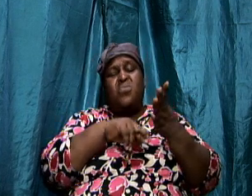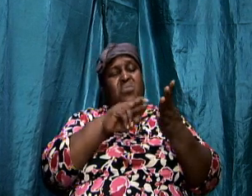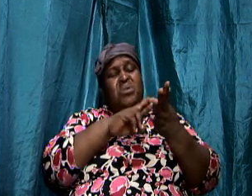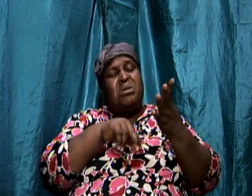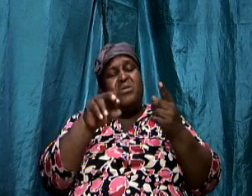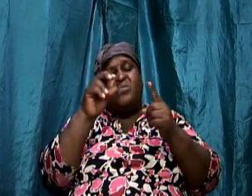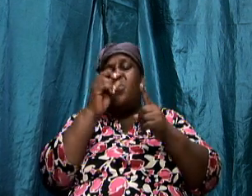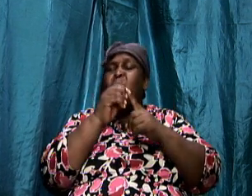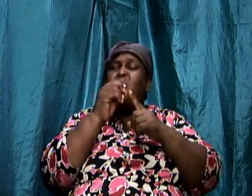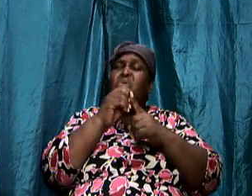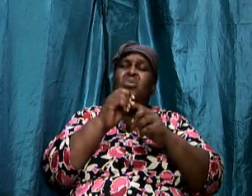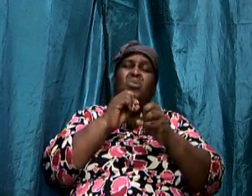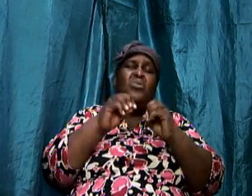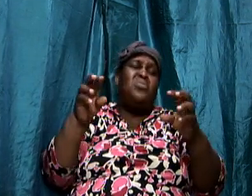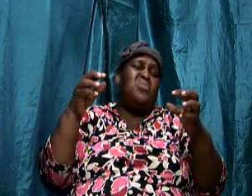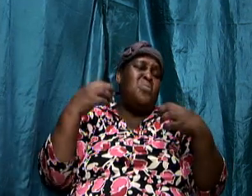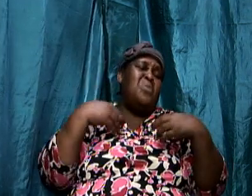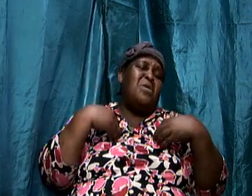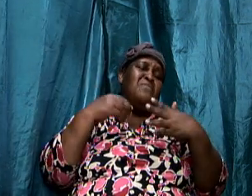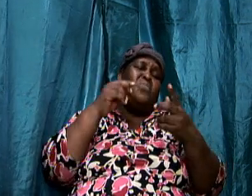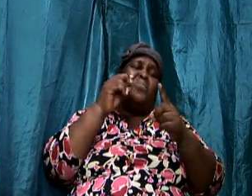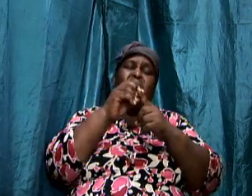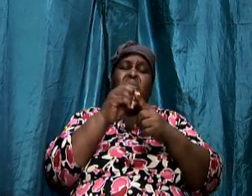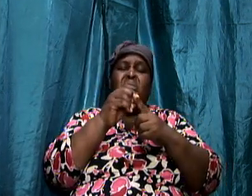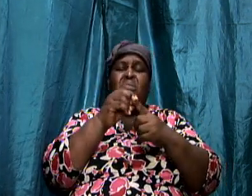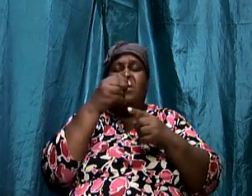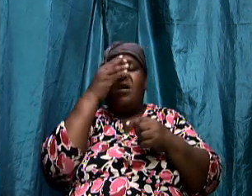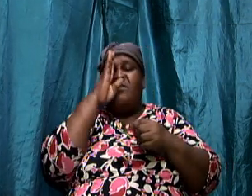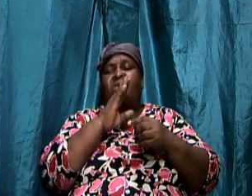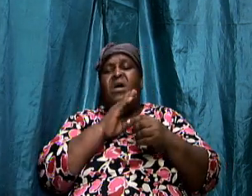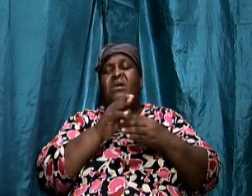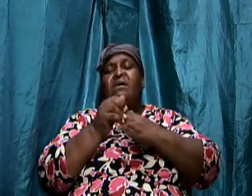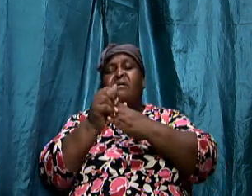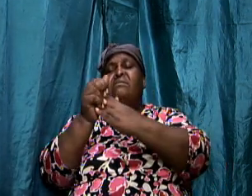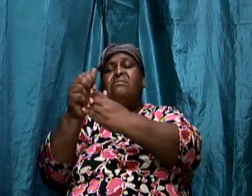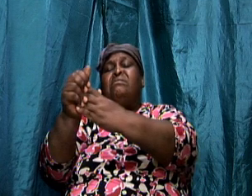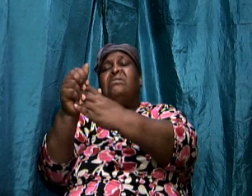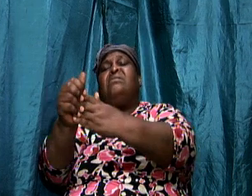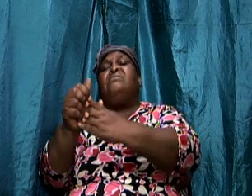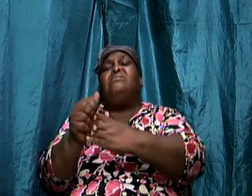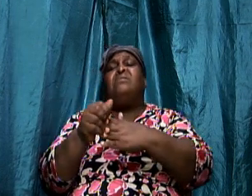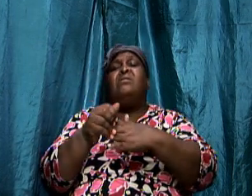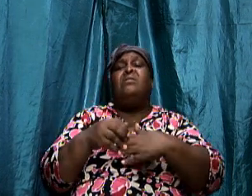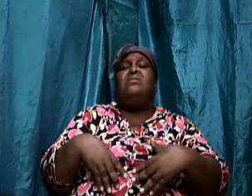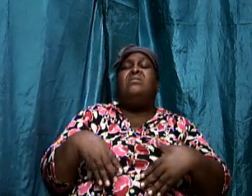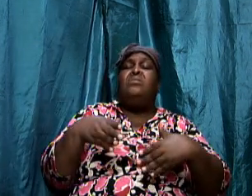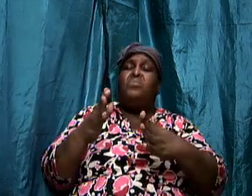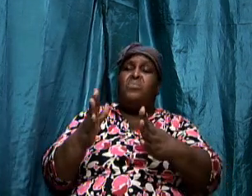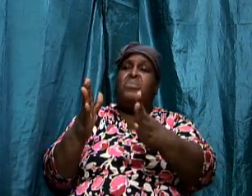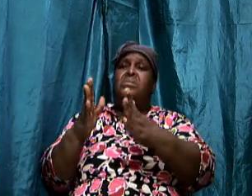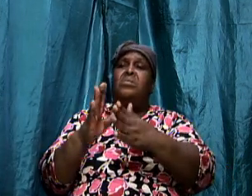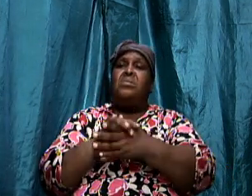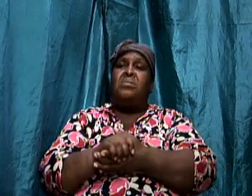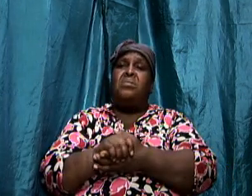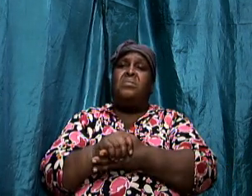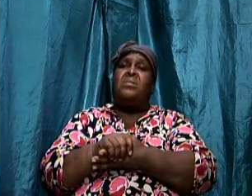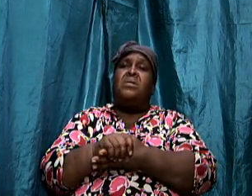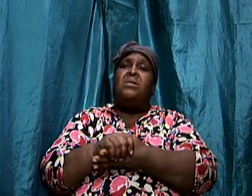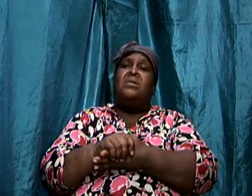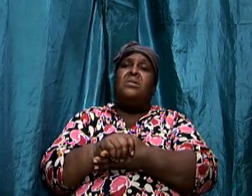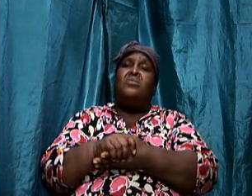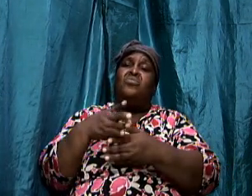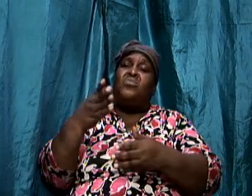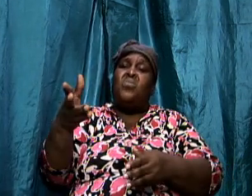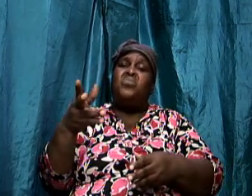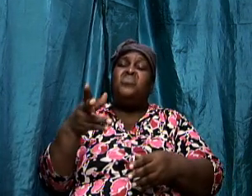steps he's looking for those he's seeking for those those are the ones who he wants to devour and that's why i'm saying brothers and sisters it